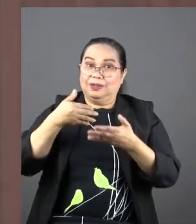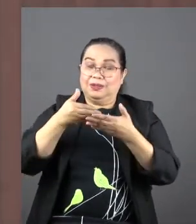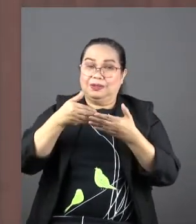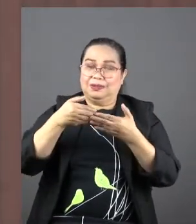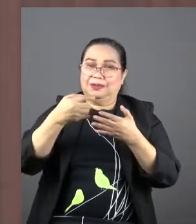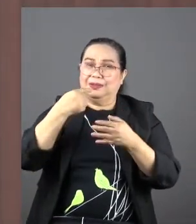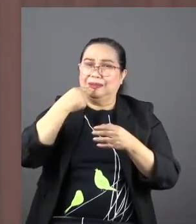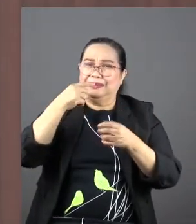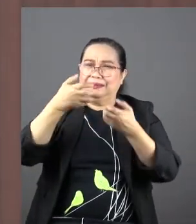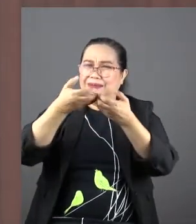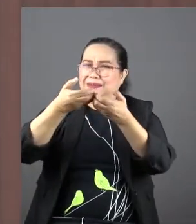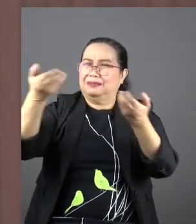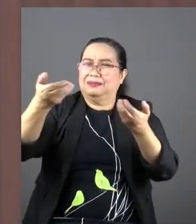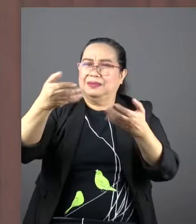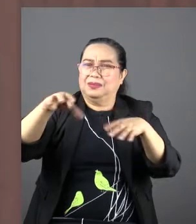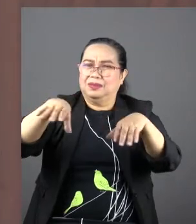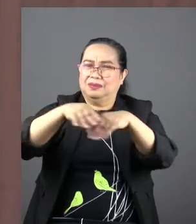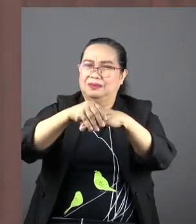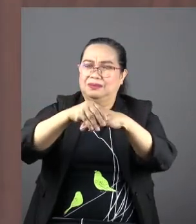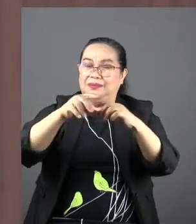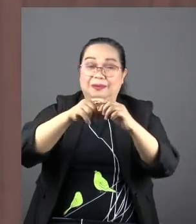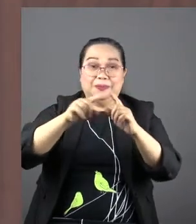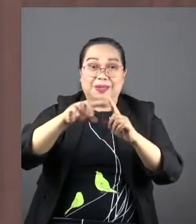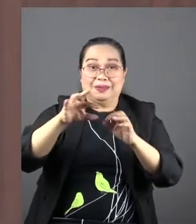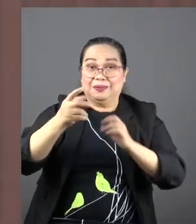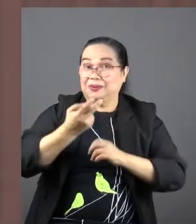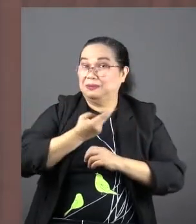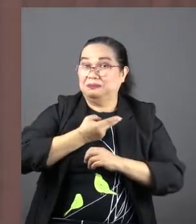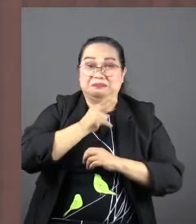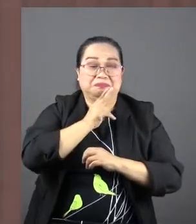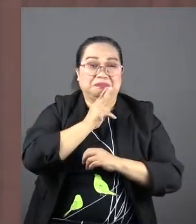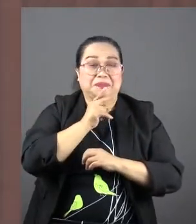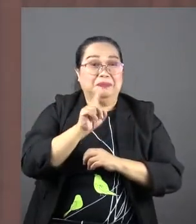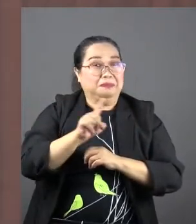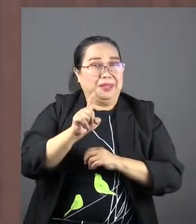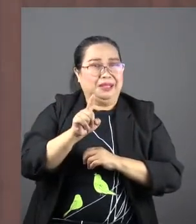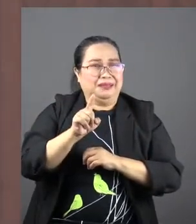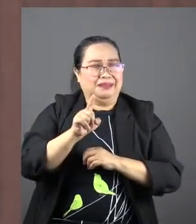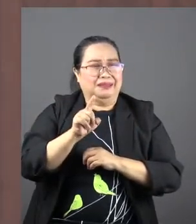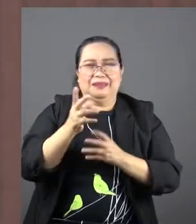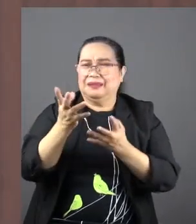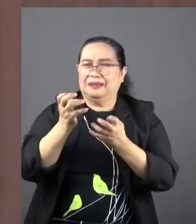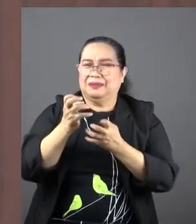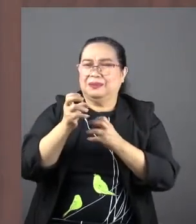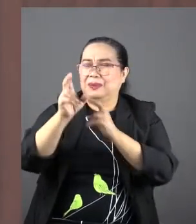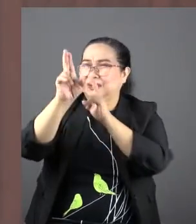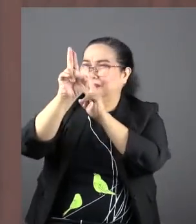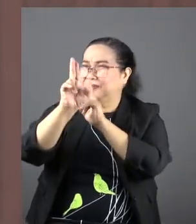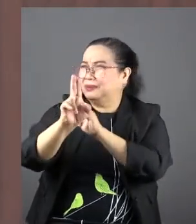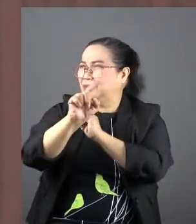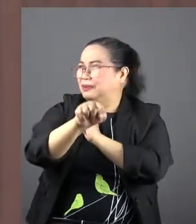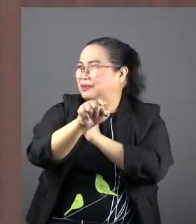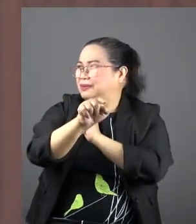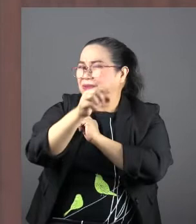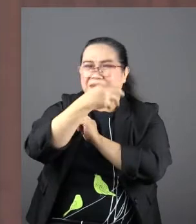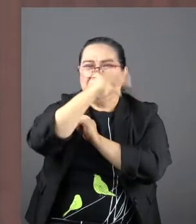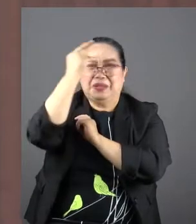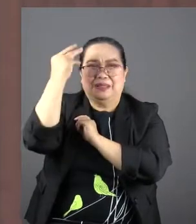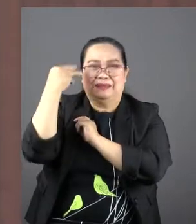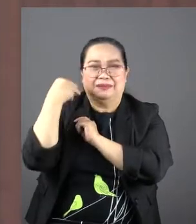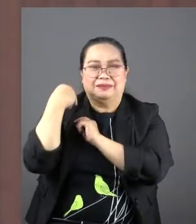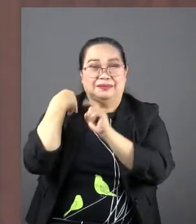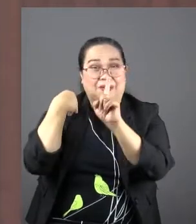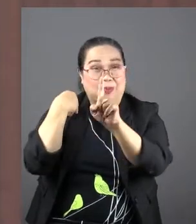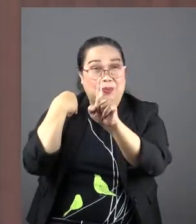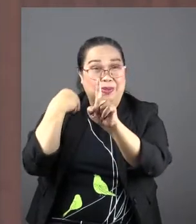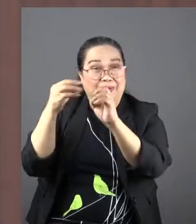off the engagement, but not because he was a coward, but because he wanted to honor her. And one